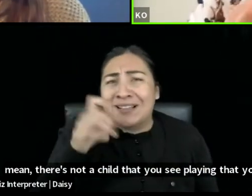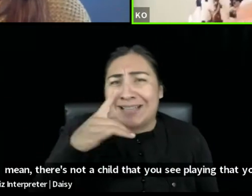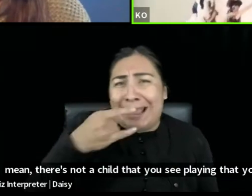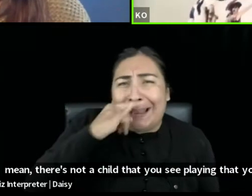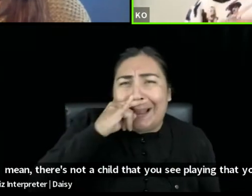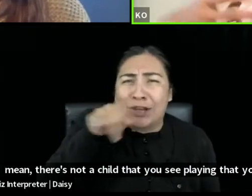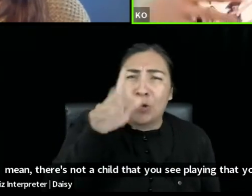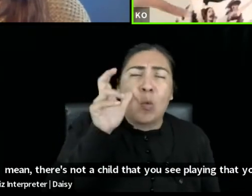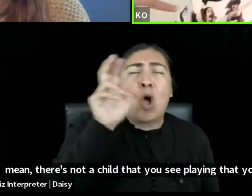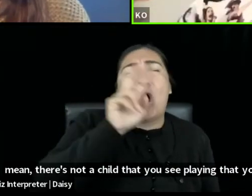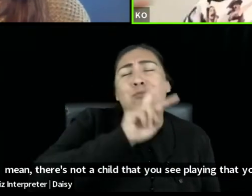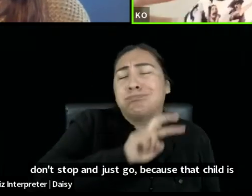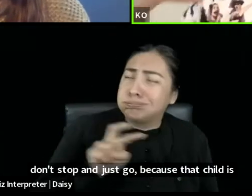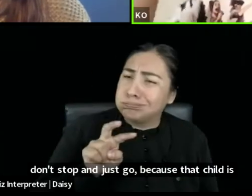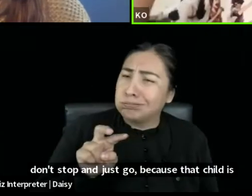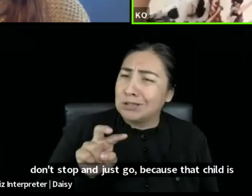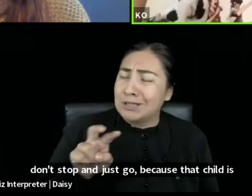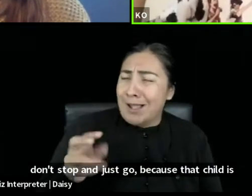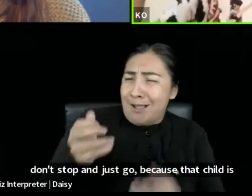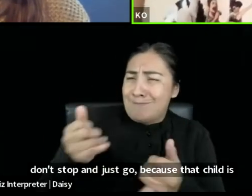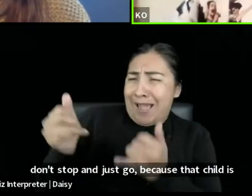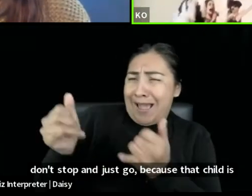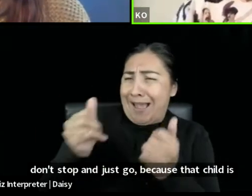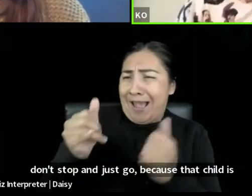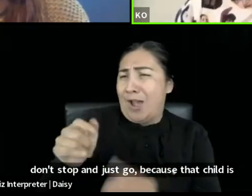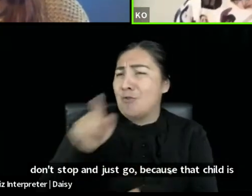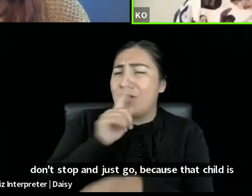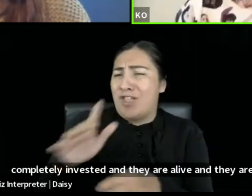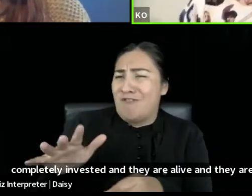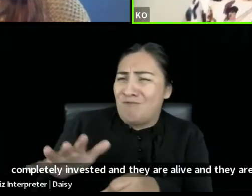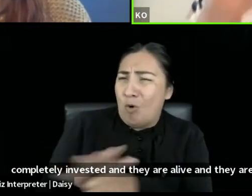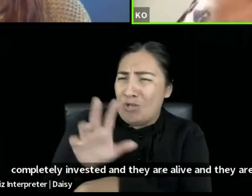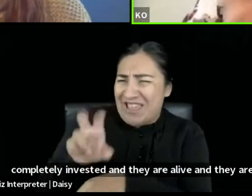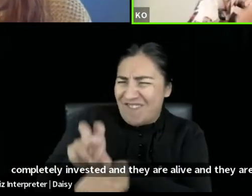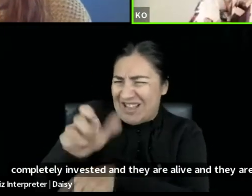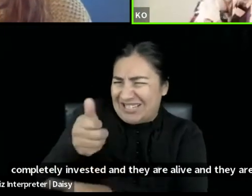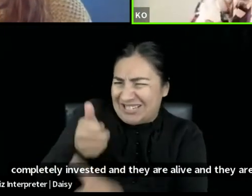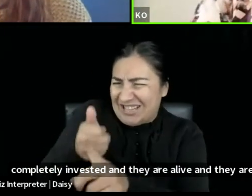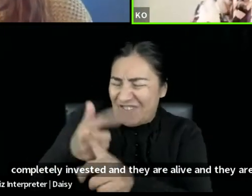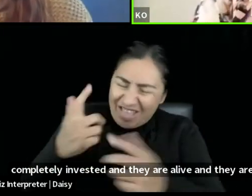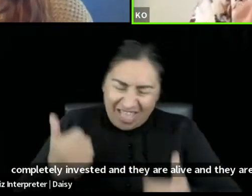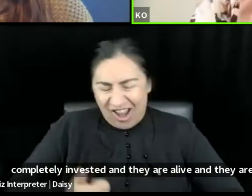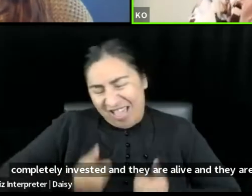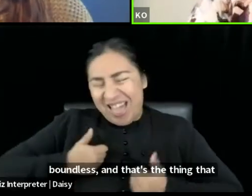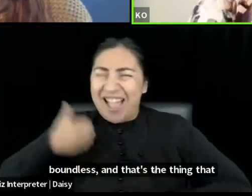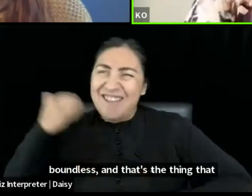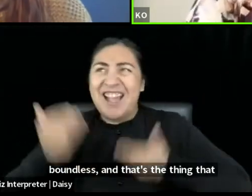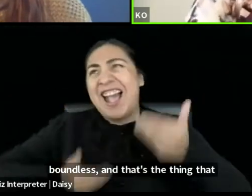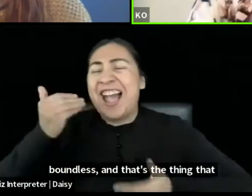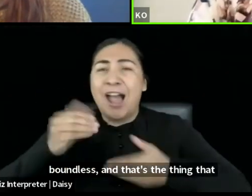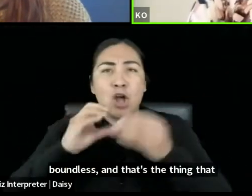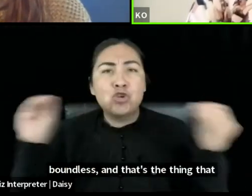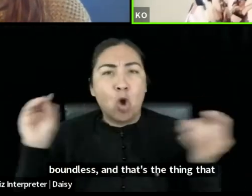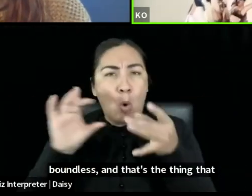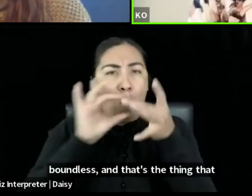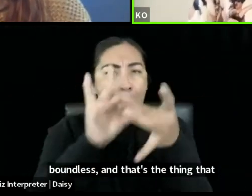completely invested and they are alive and they are boundless. And that's the thing that I'm like, I was, I'm thinking about like, I